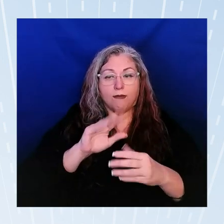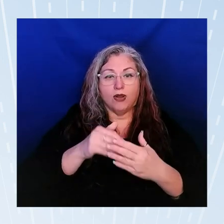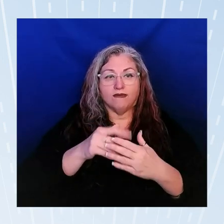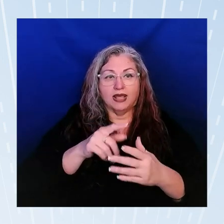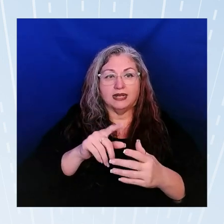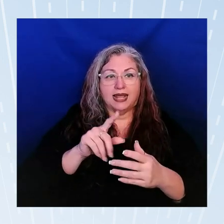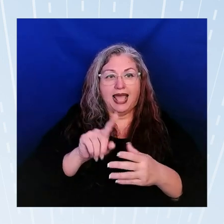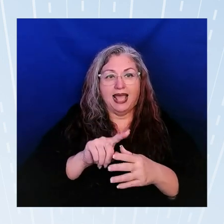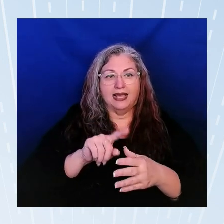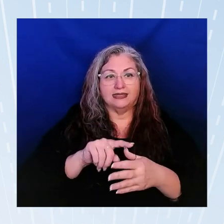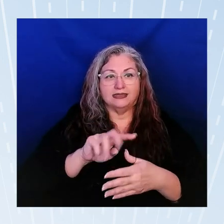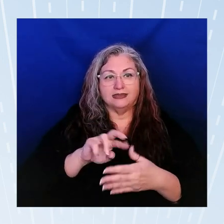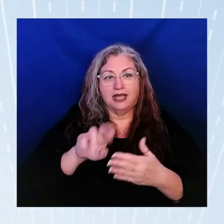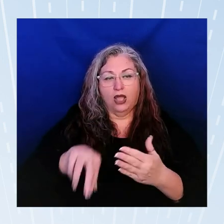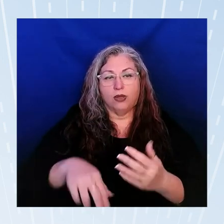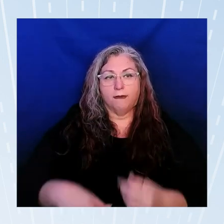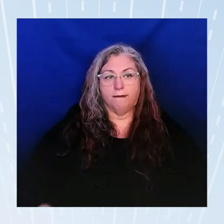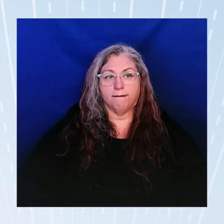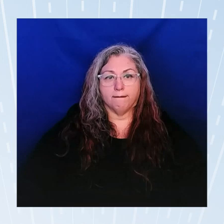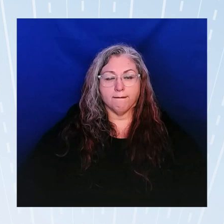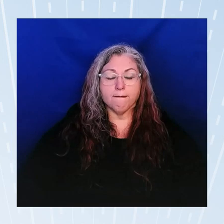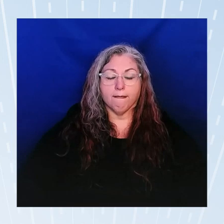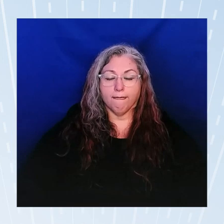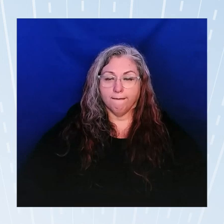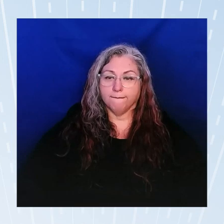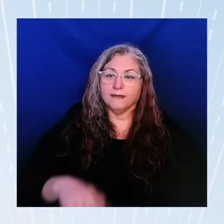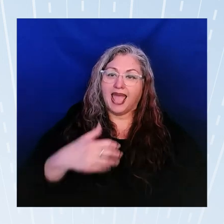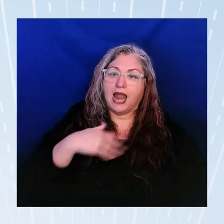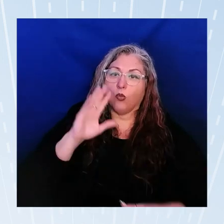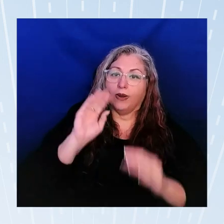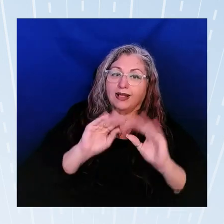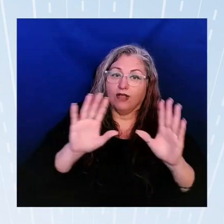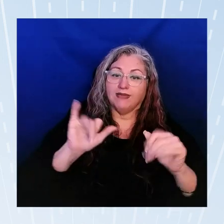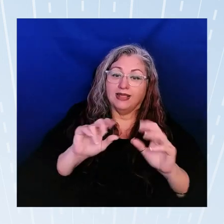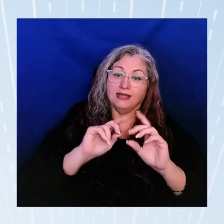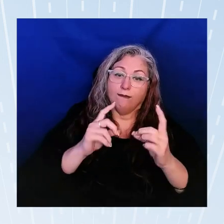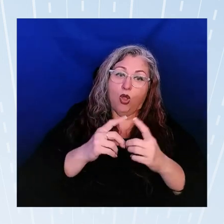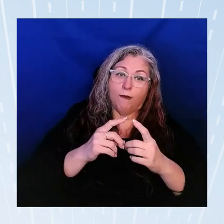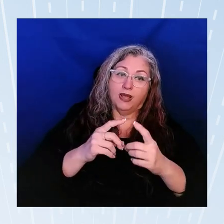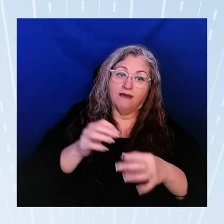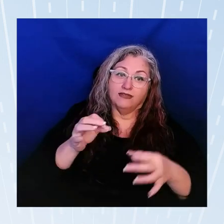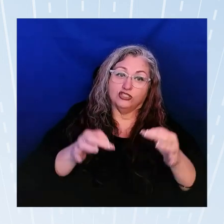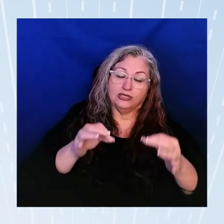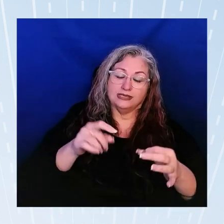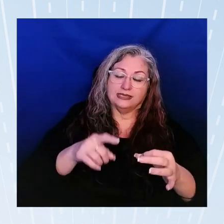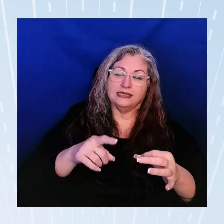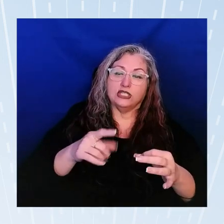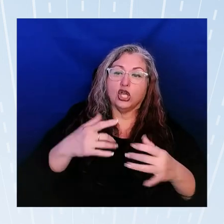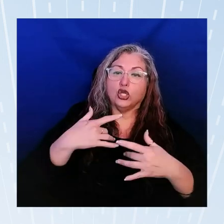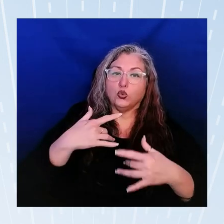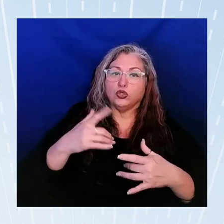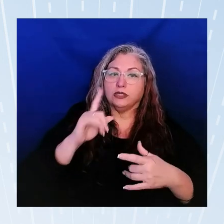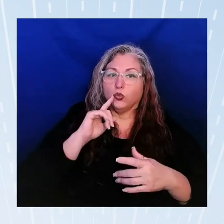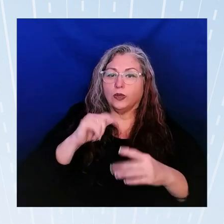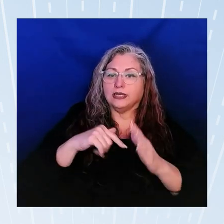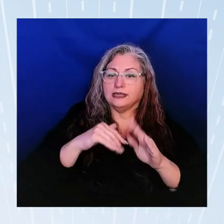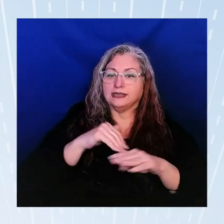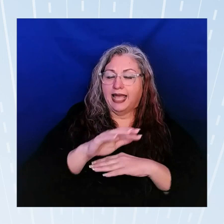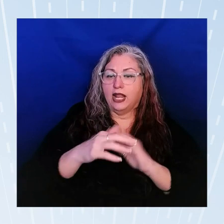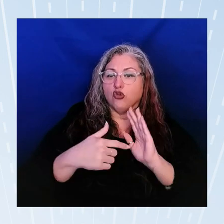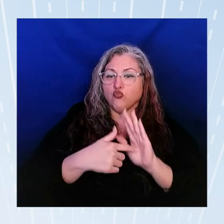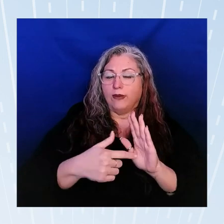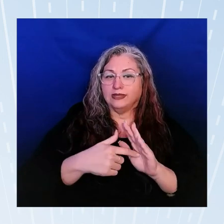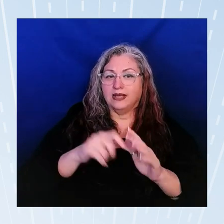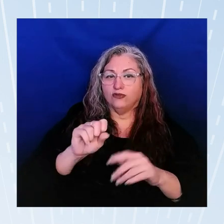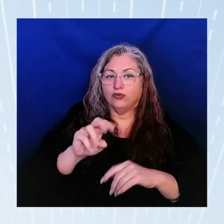sure and i will clarify that the department of justice does has usually sent a representative to these summits at least